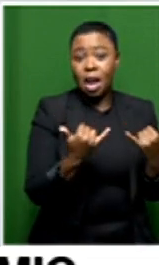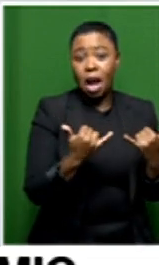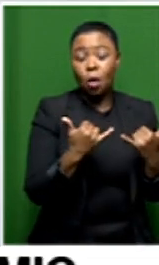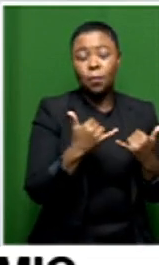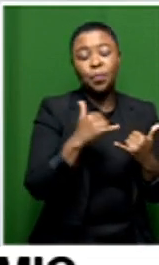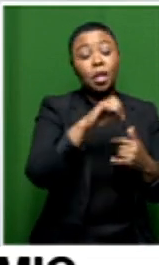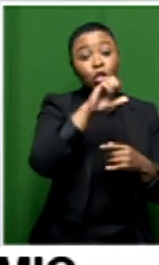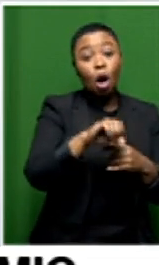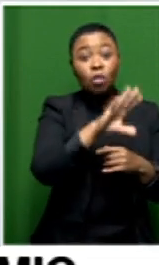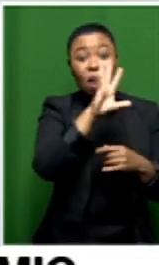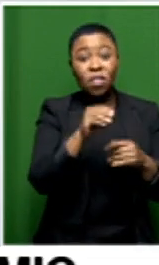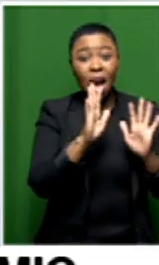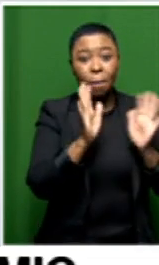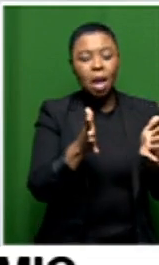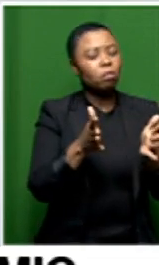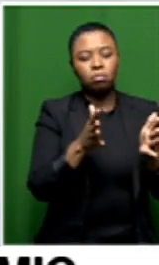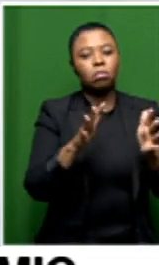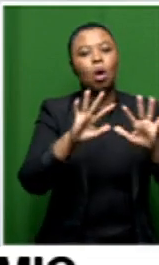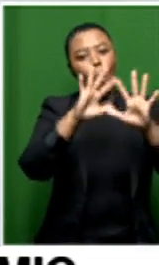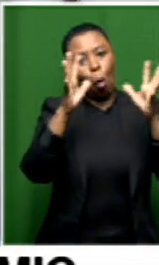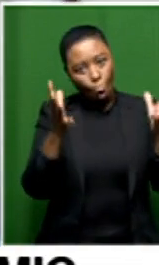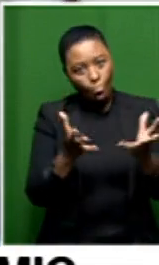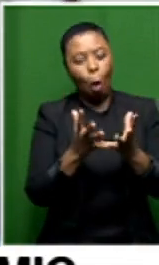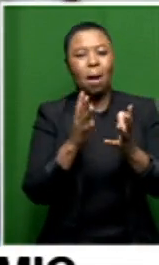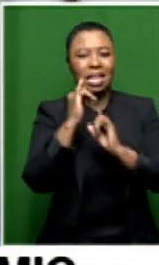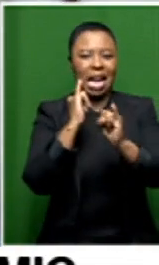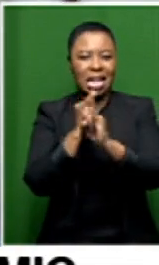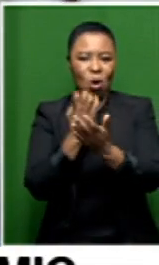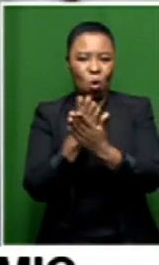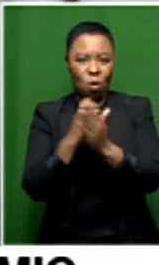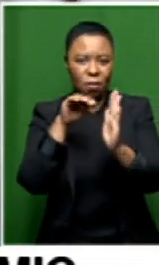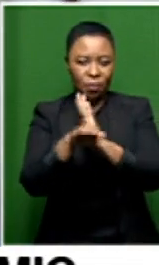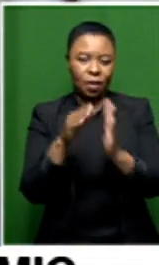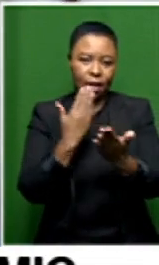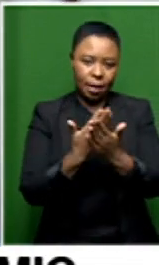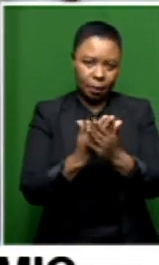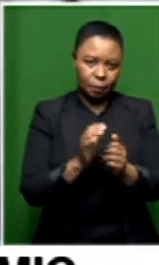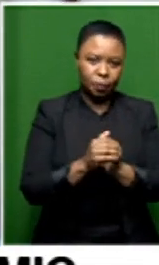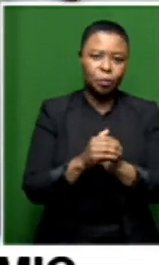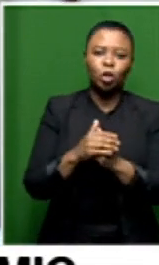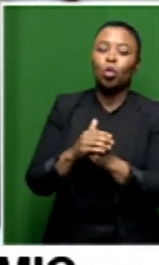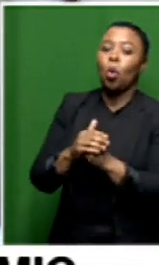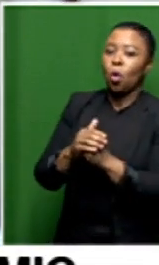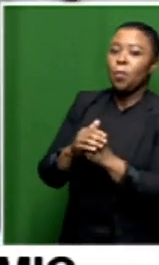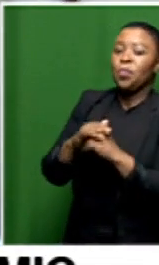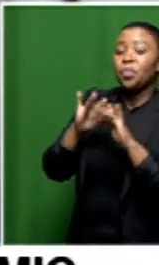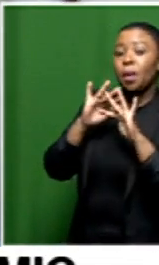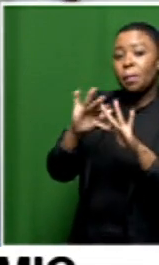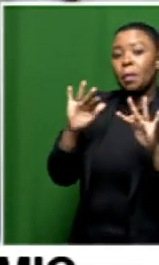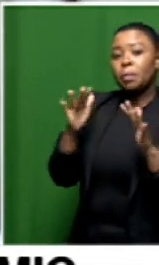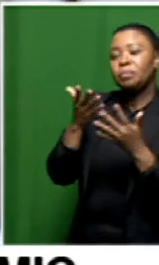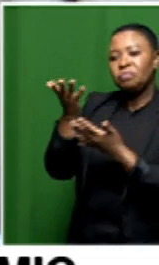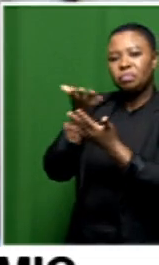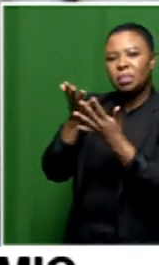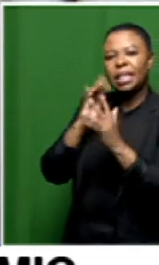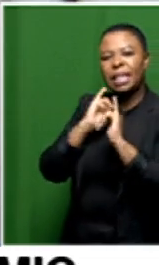only south africa but also the global economy and of course when you speak to people i remember we've um done